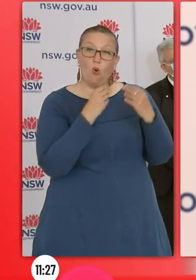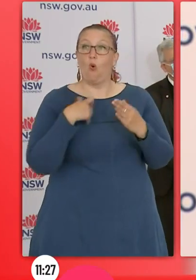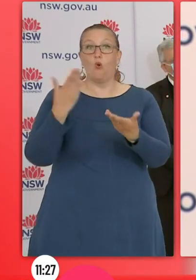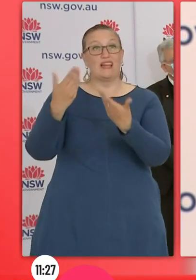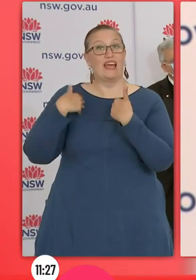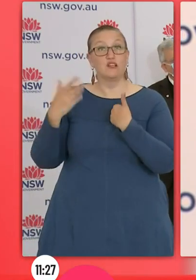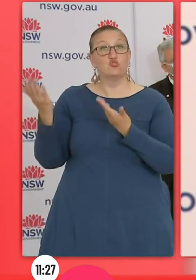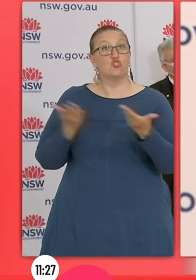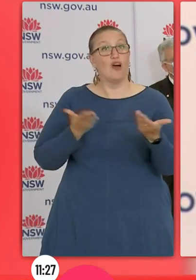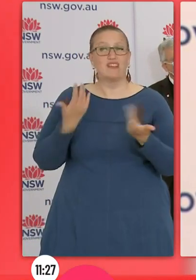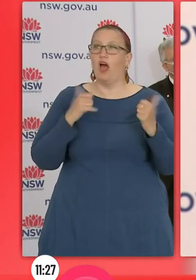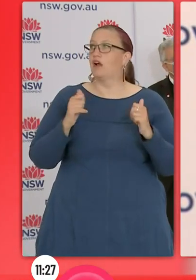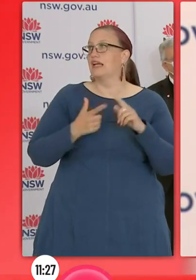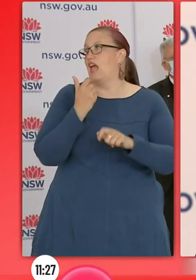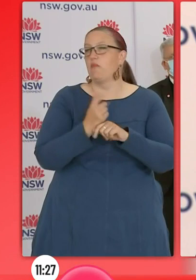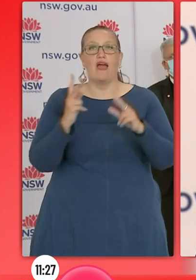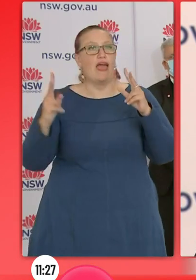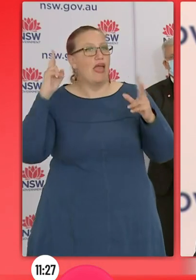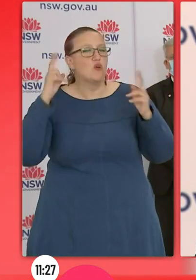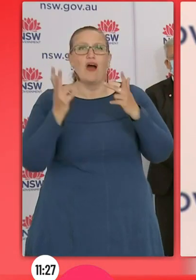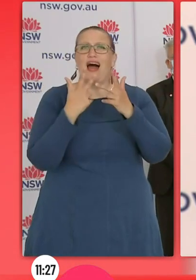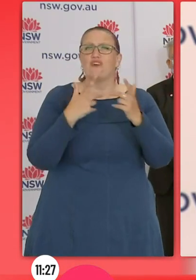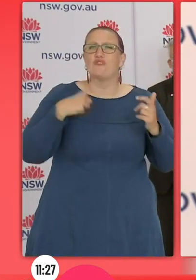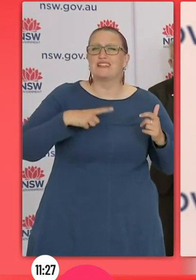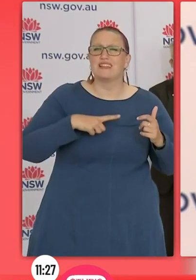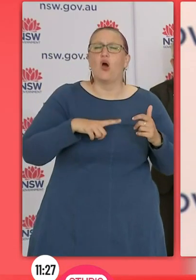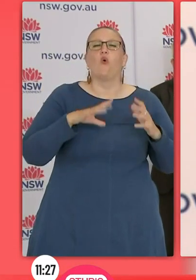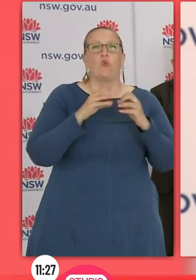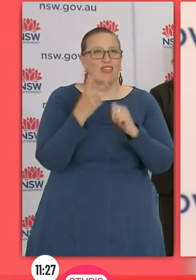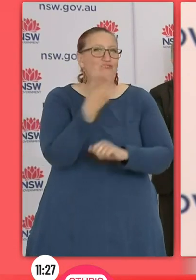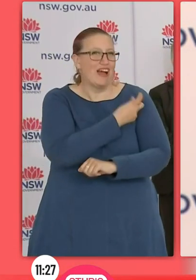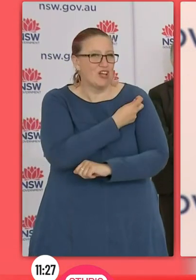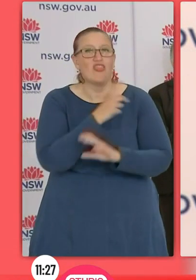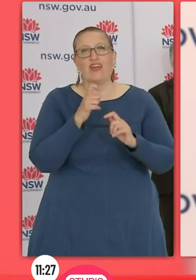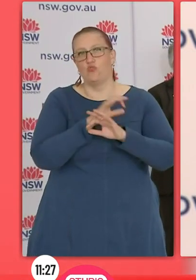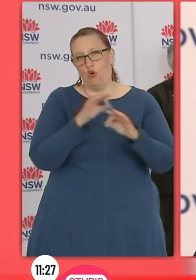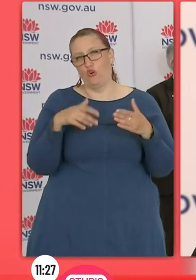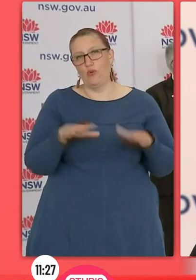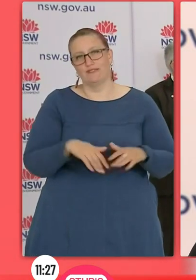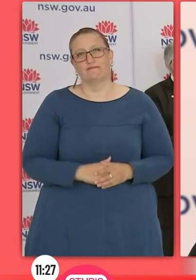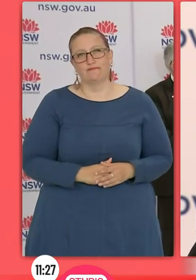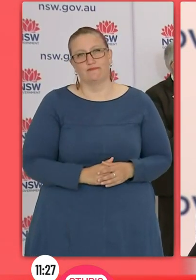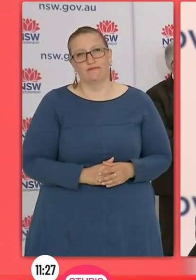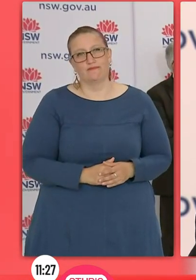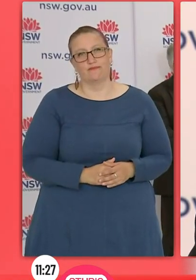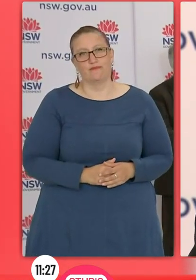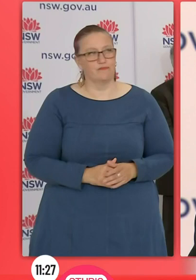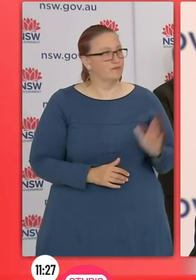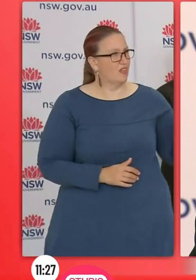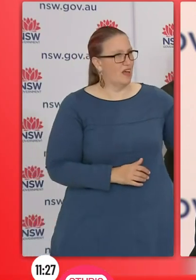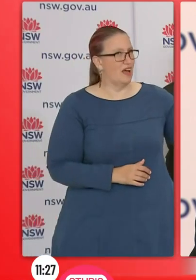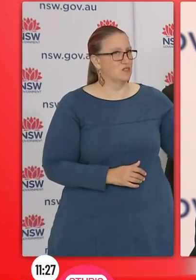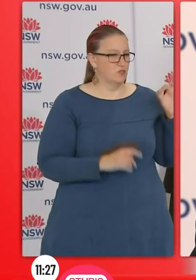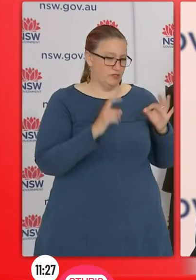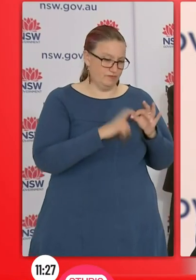service that I can't get now than not. And that's the strong message we want to send to the community. seem more adamant today in your rhetoric of